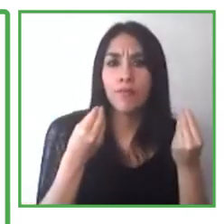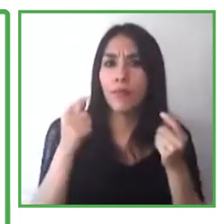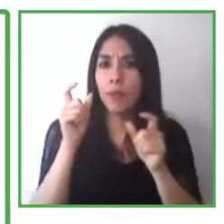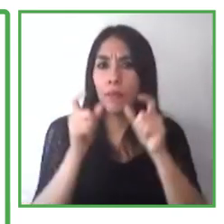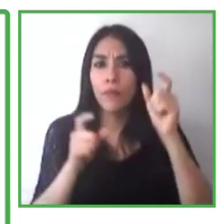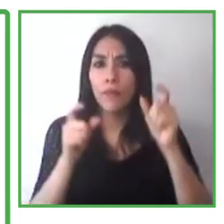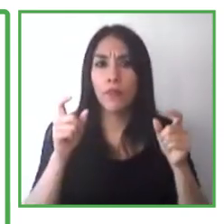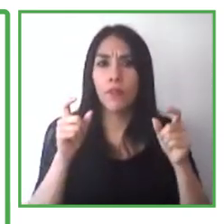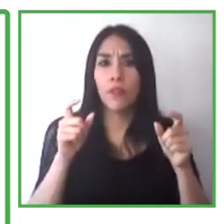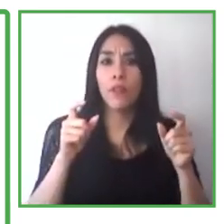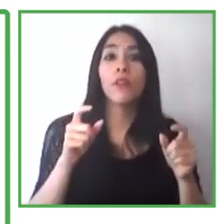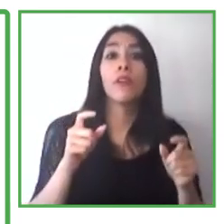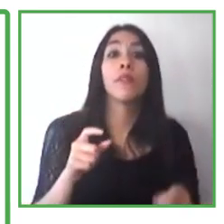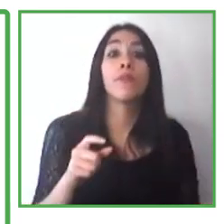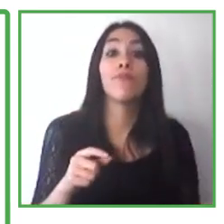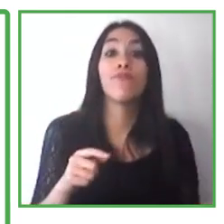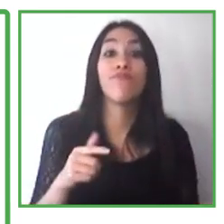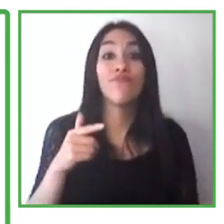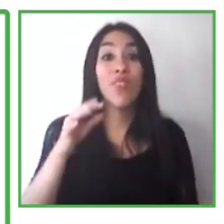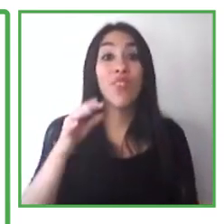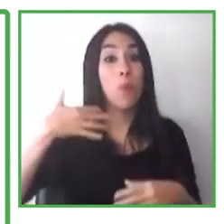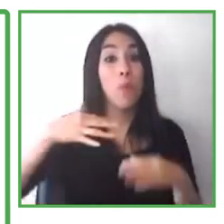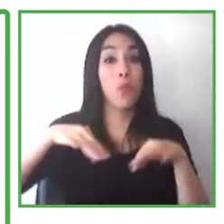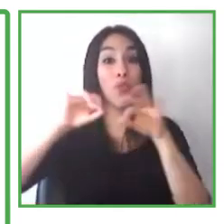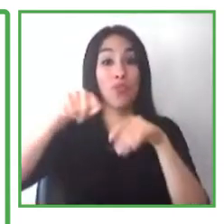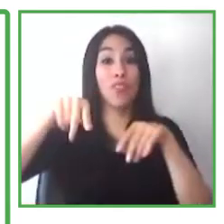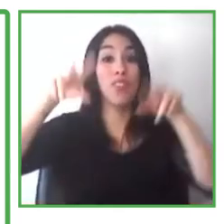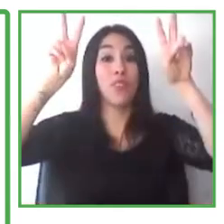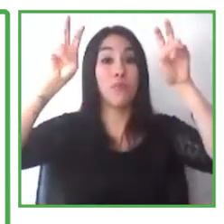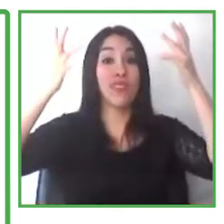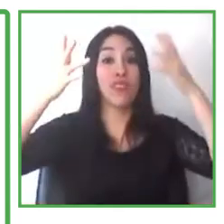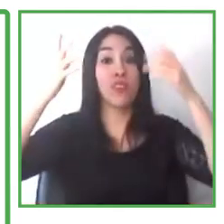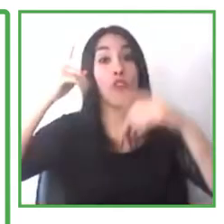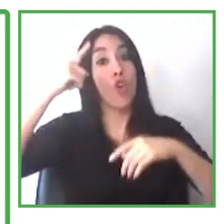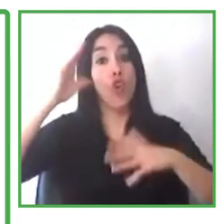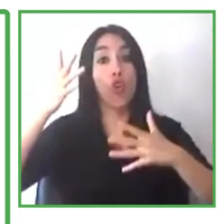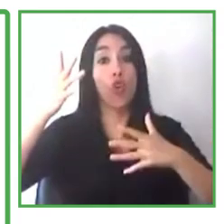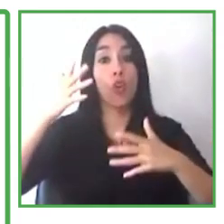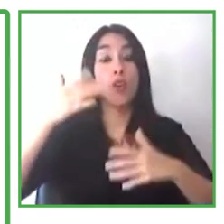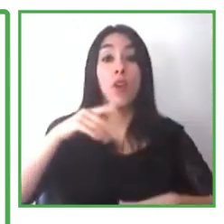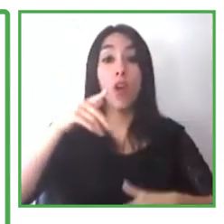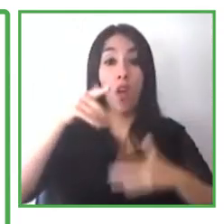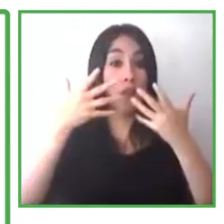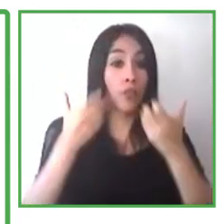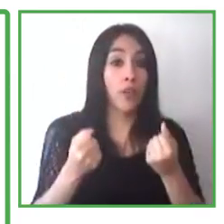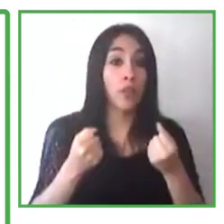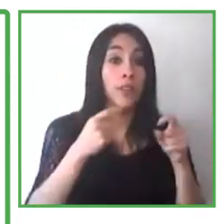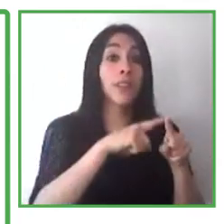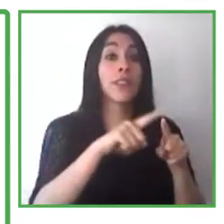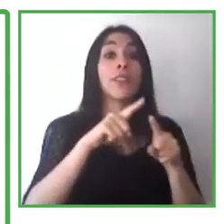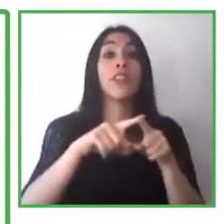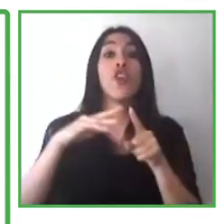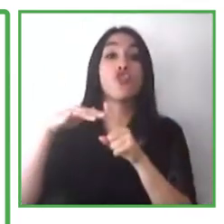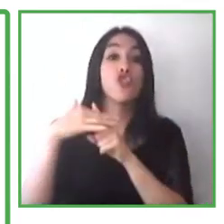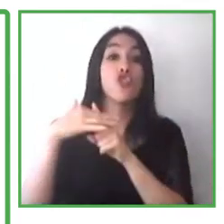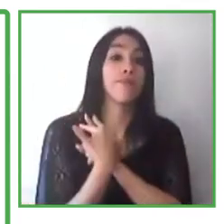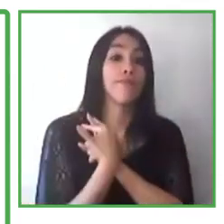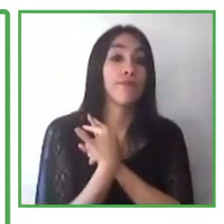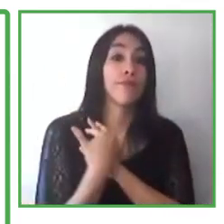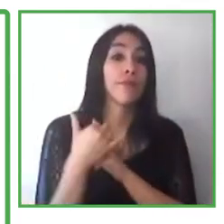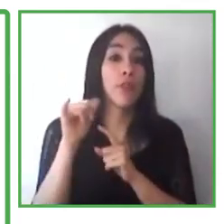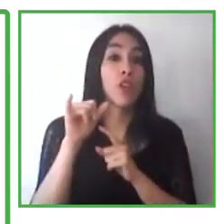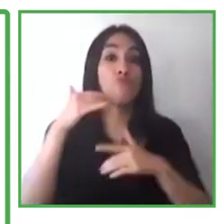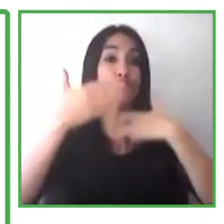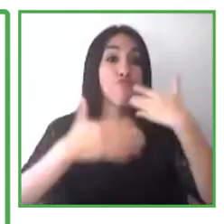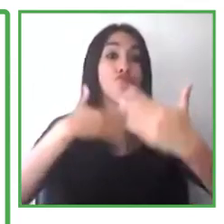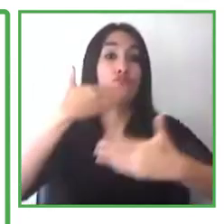motivation, if you have the appropriate motivation of stakeholders, even if it's a complex